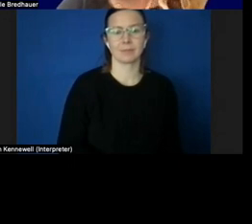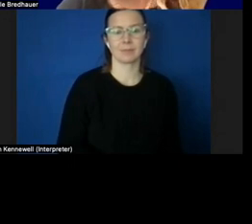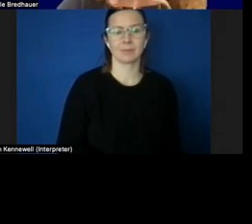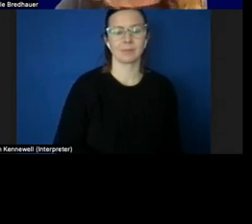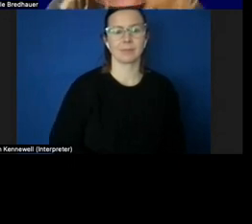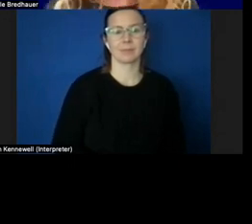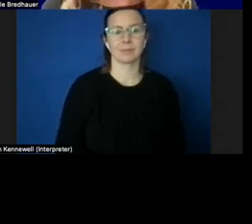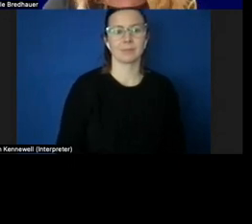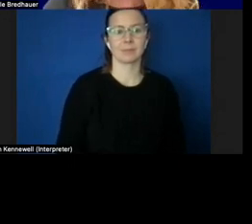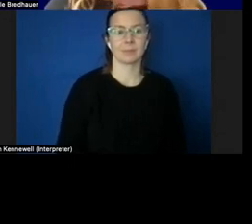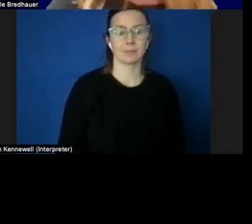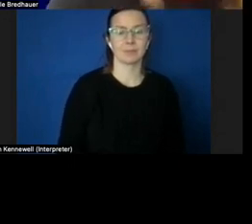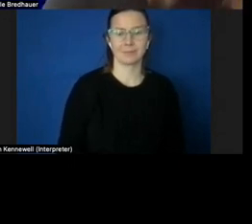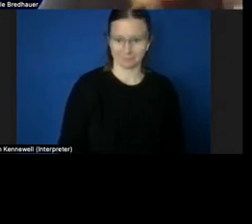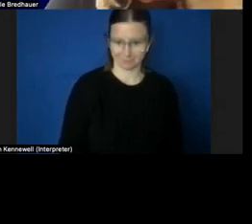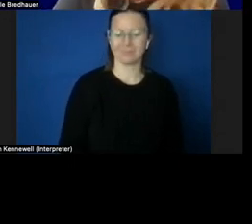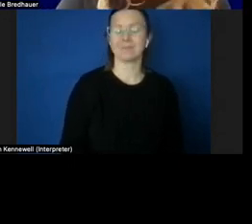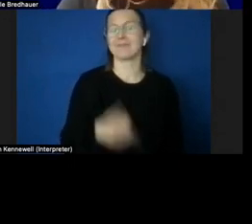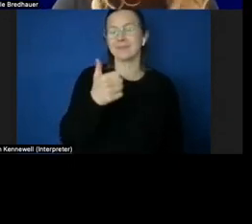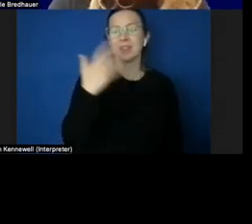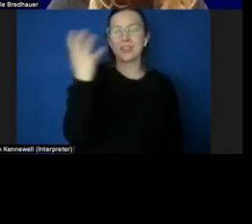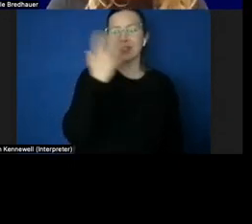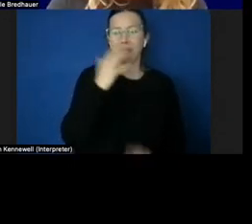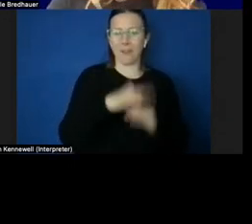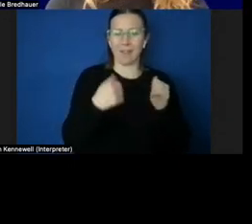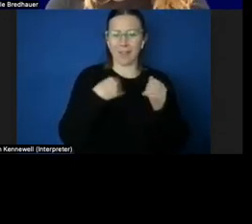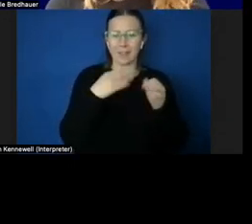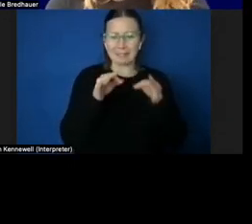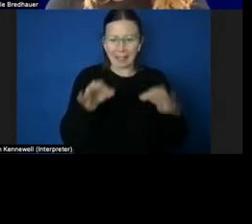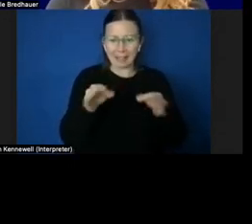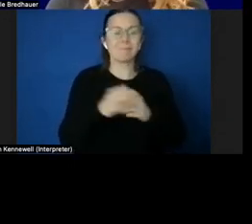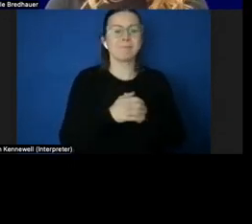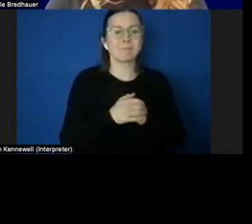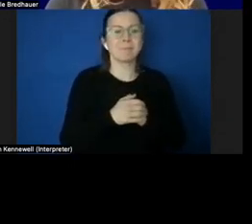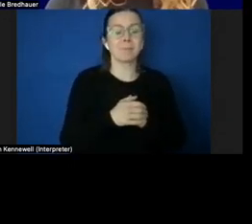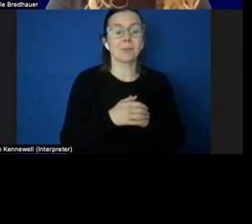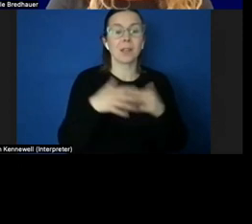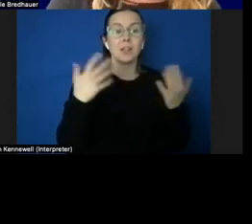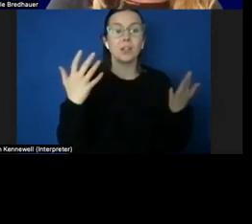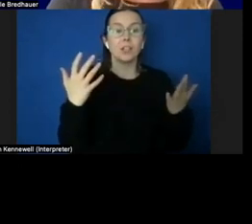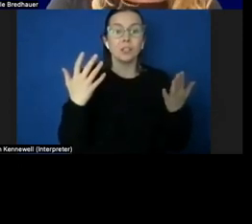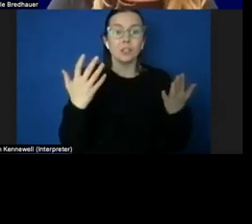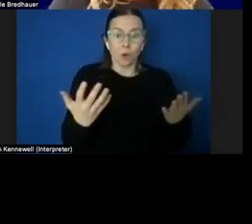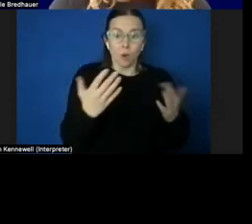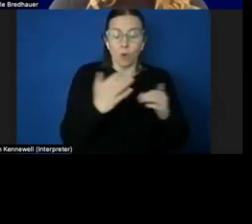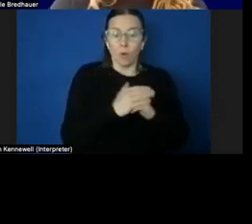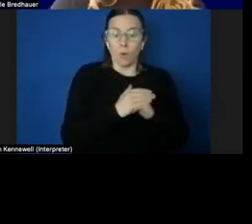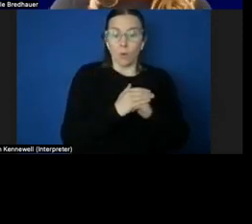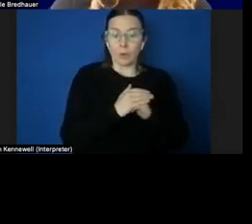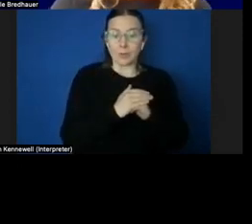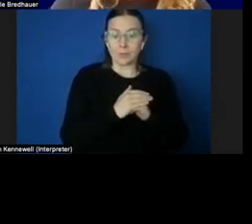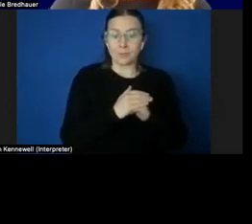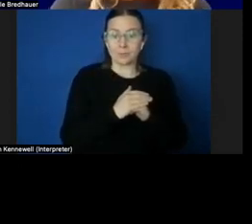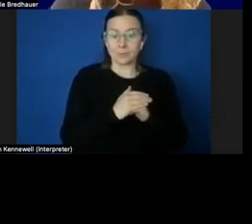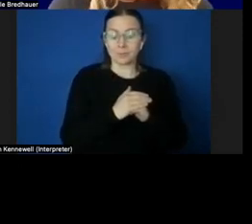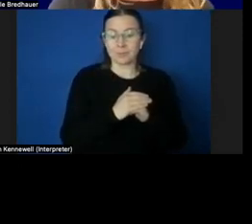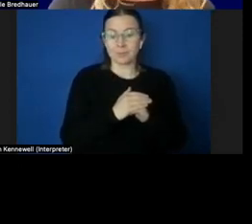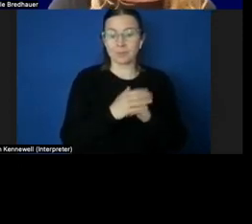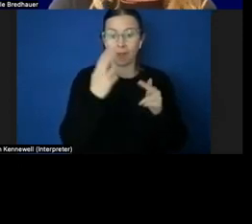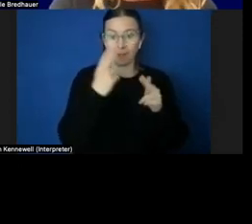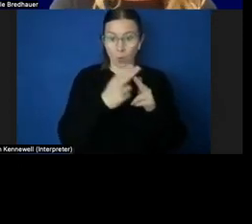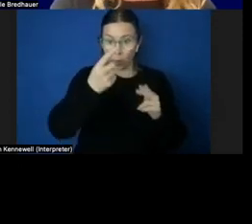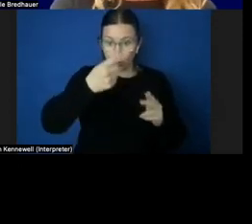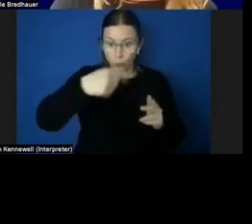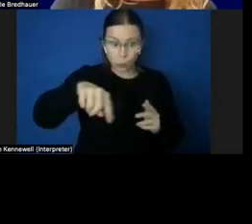Thank you. Sorry about that delay. So, my hopes for you today